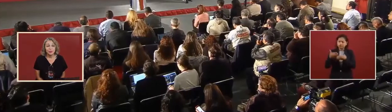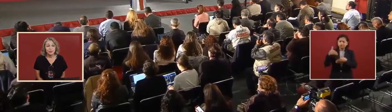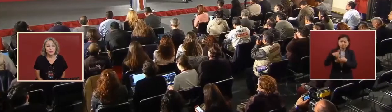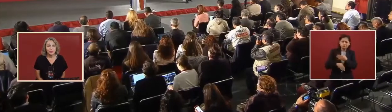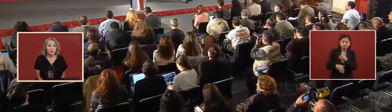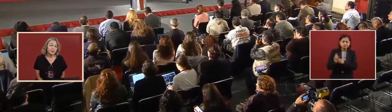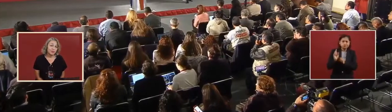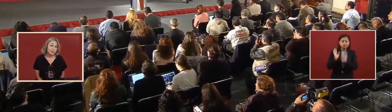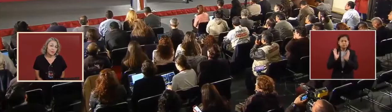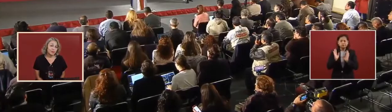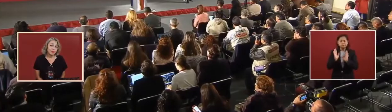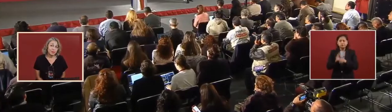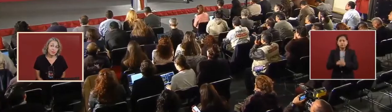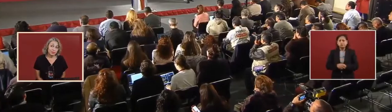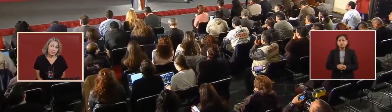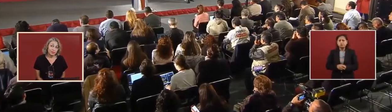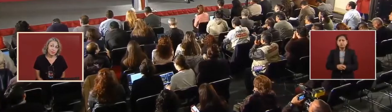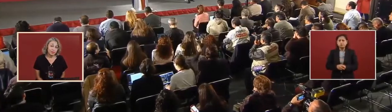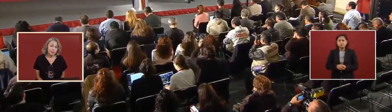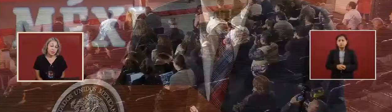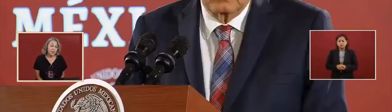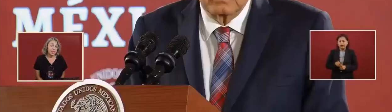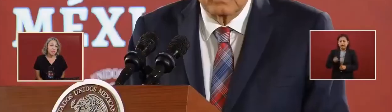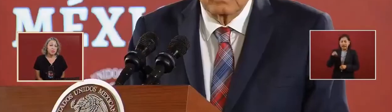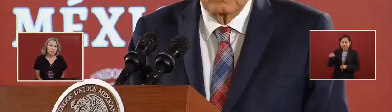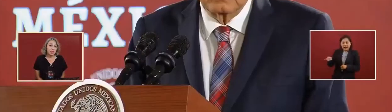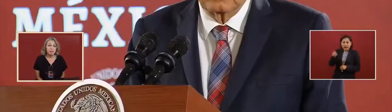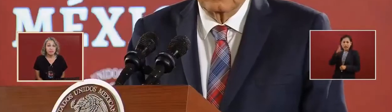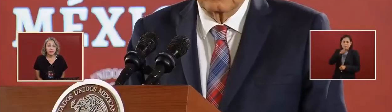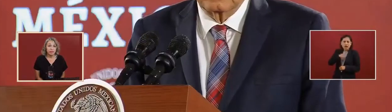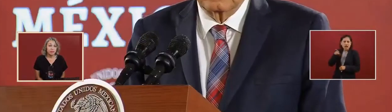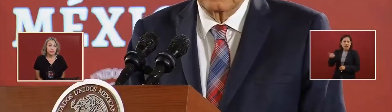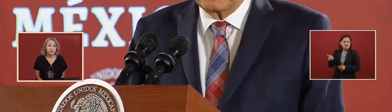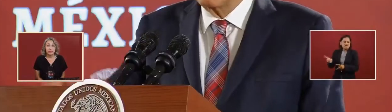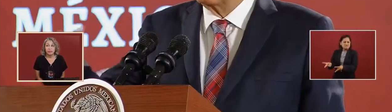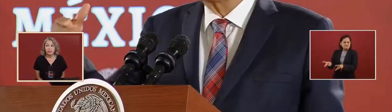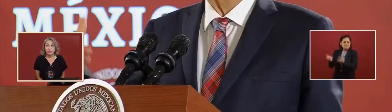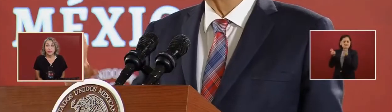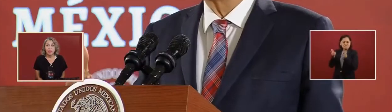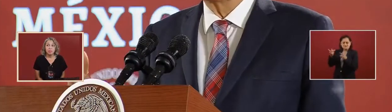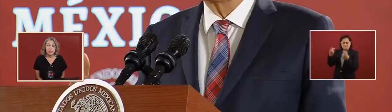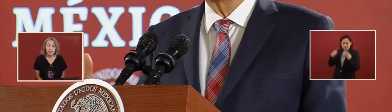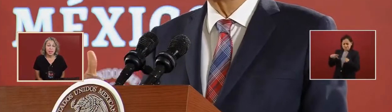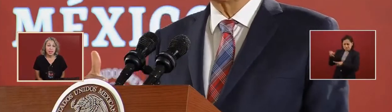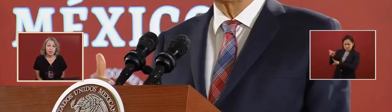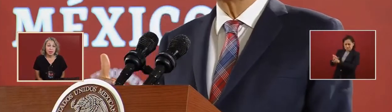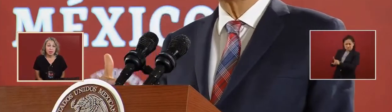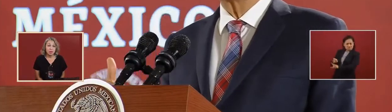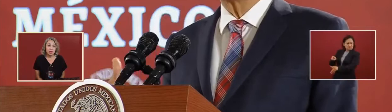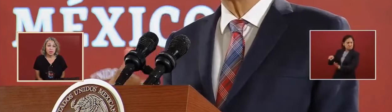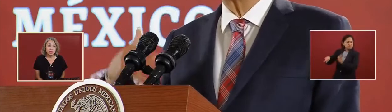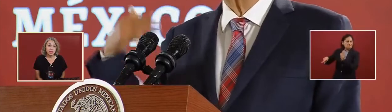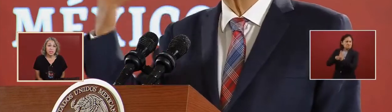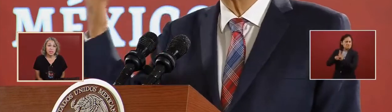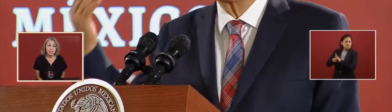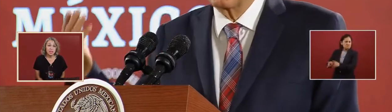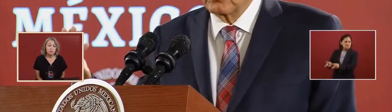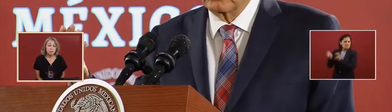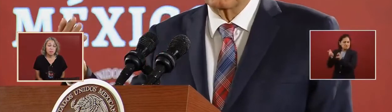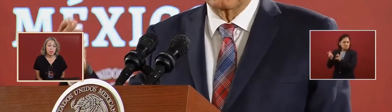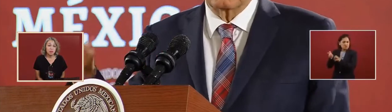He was a thief. But they were stealing or doing business.